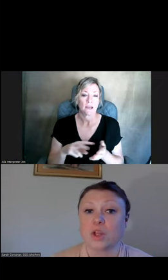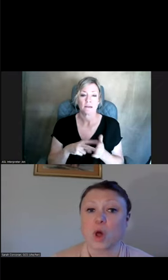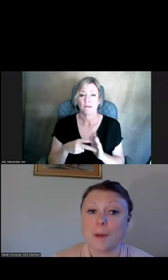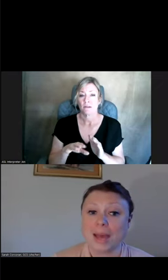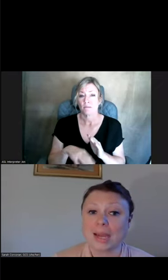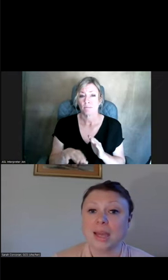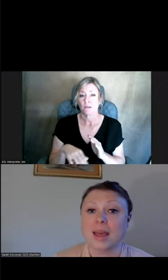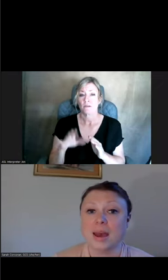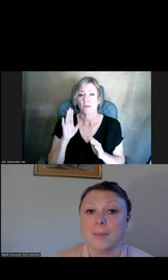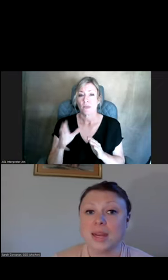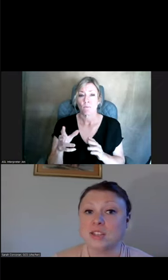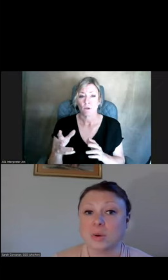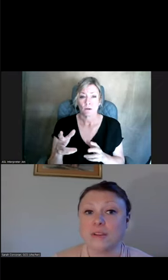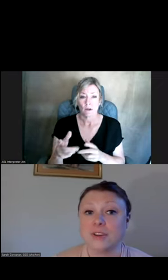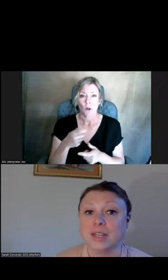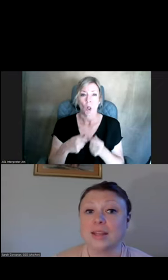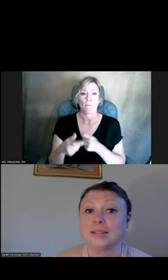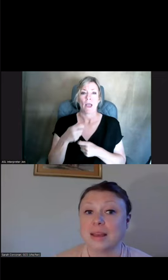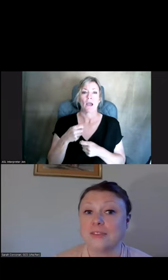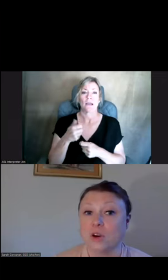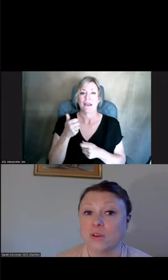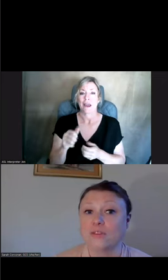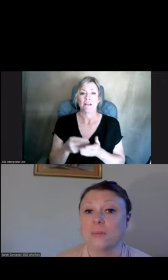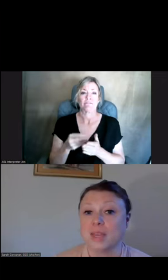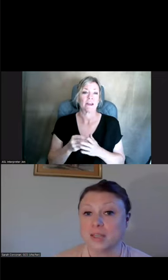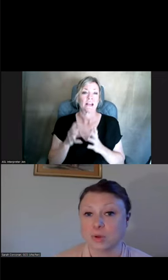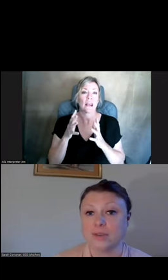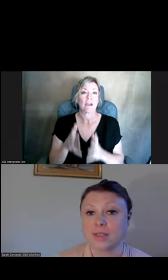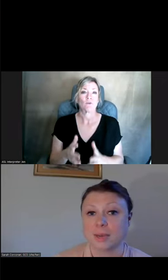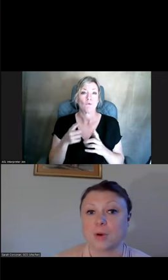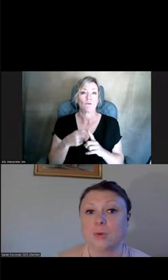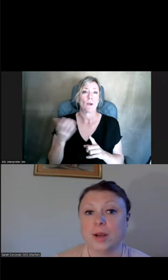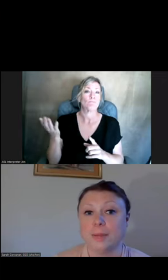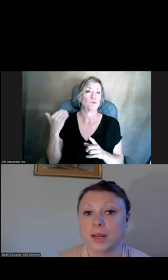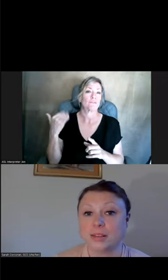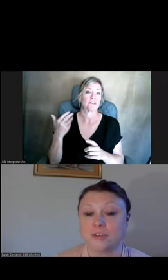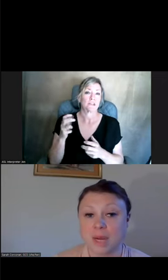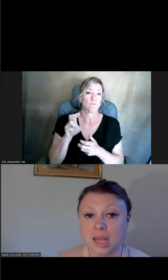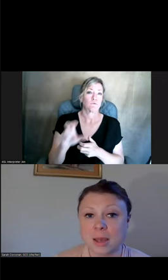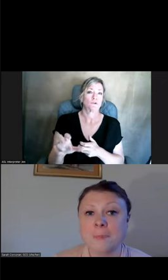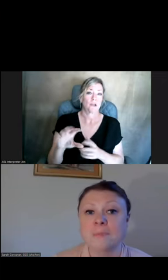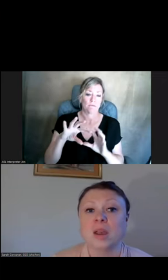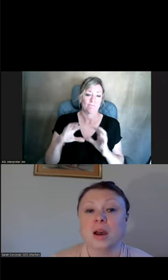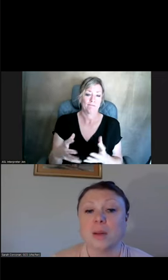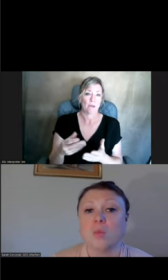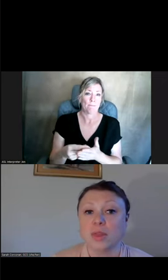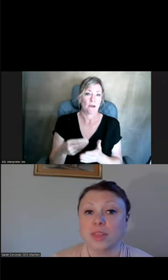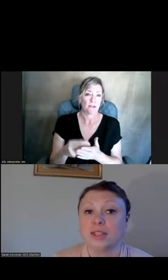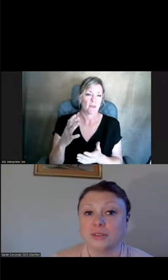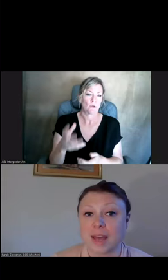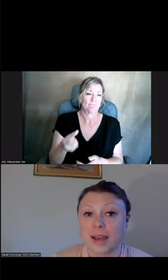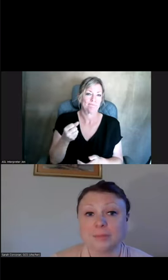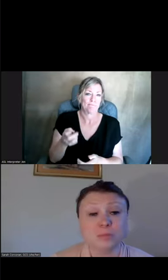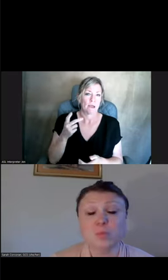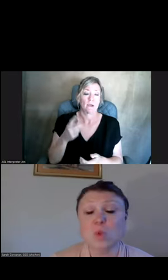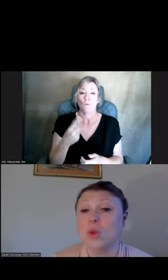they would claw back any sort of funding that is left over from these previously appropriated pots of money. One